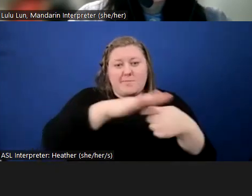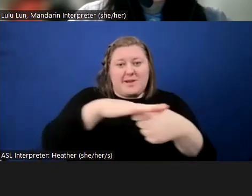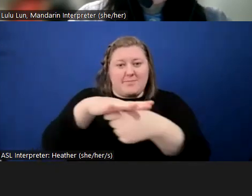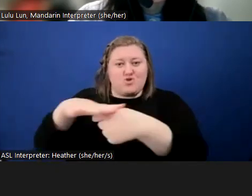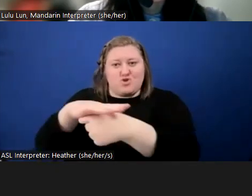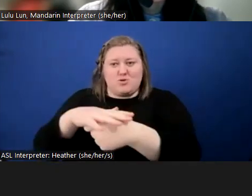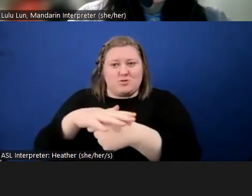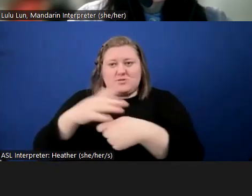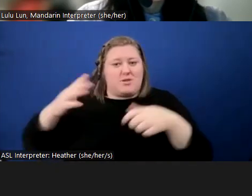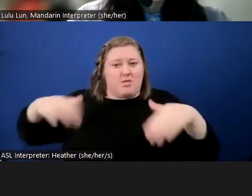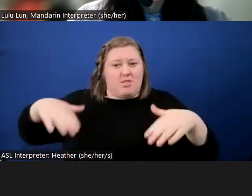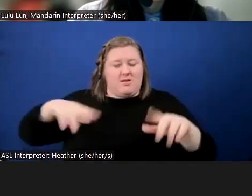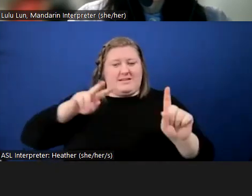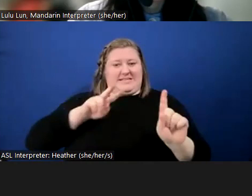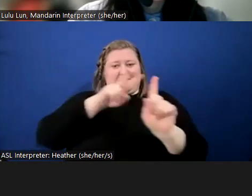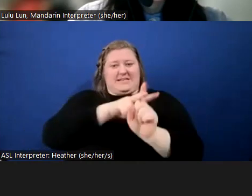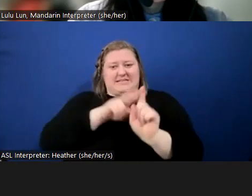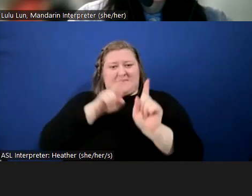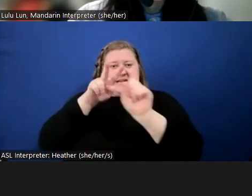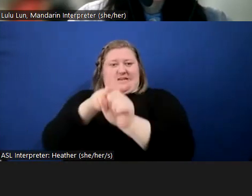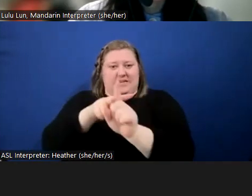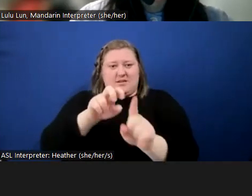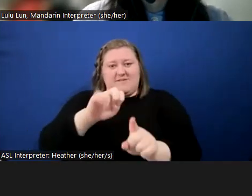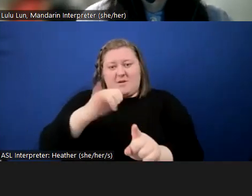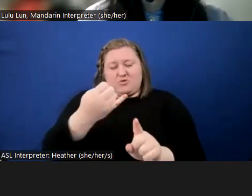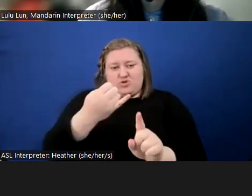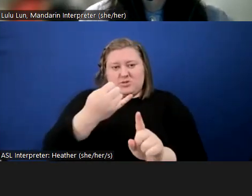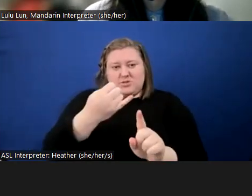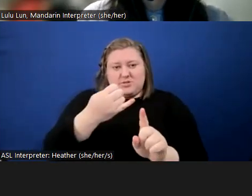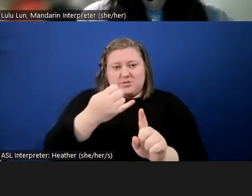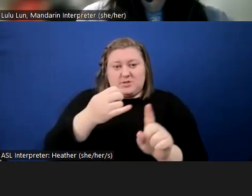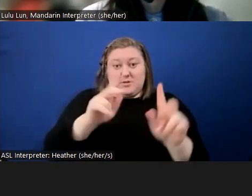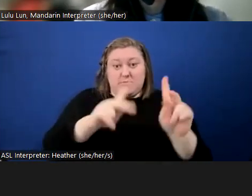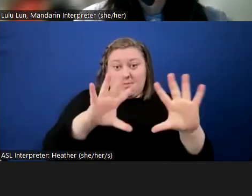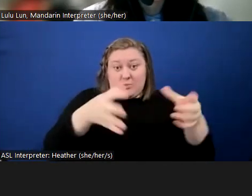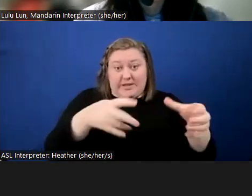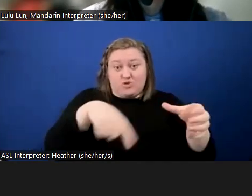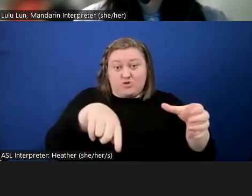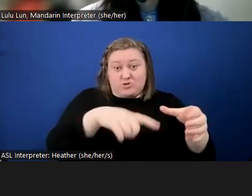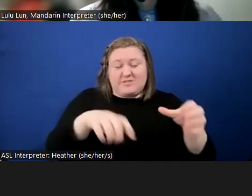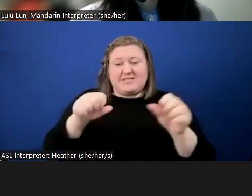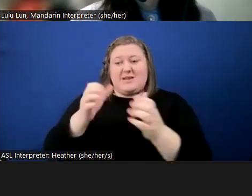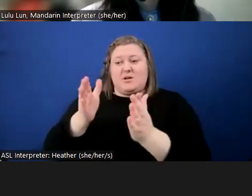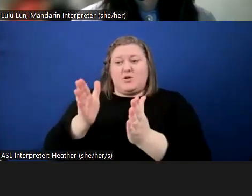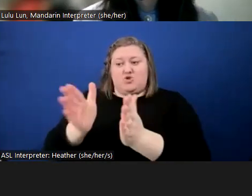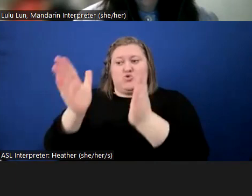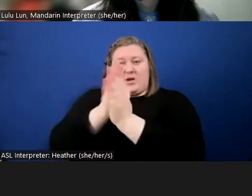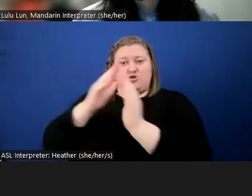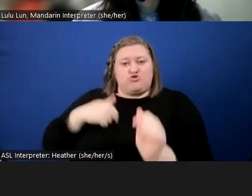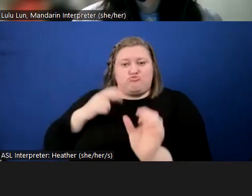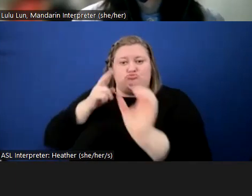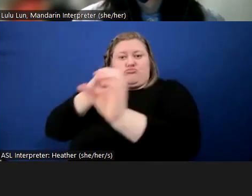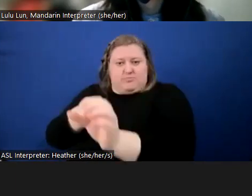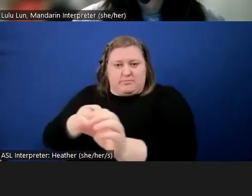designated as environmental justice populations to request to opt in to become